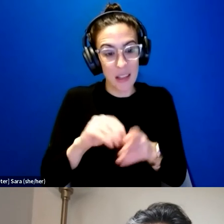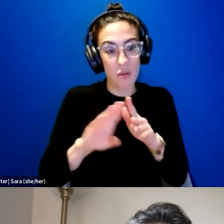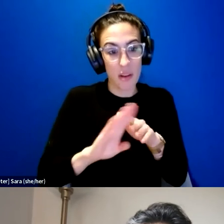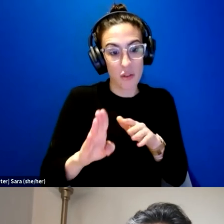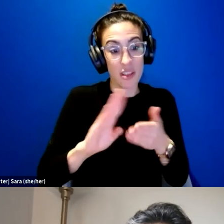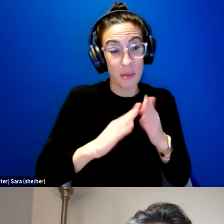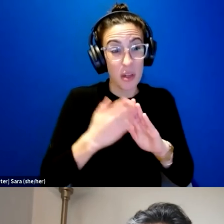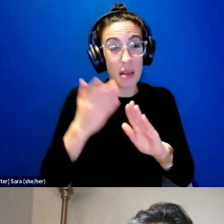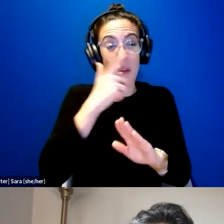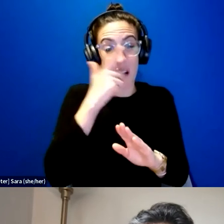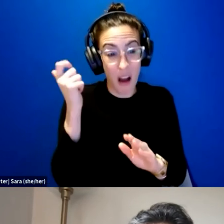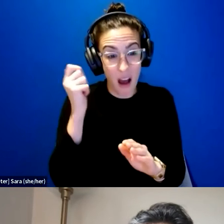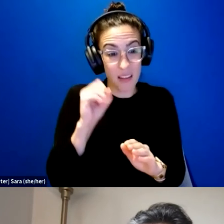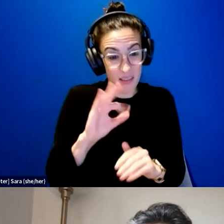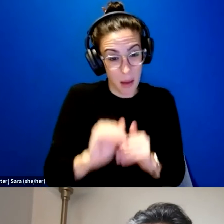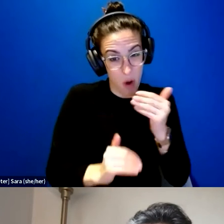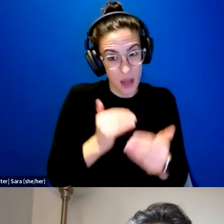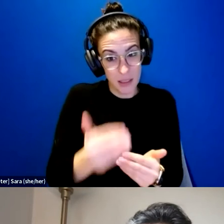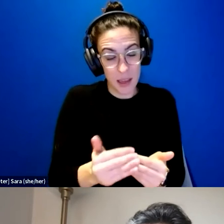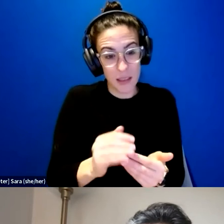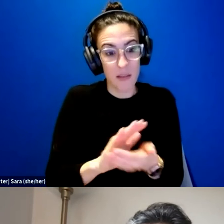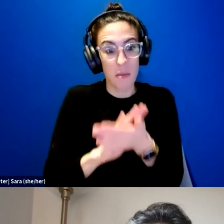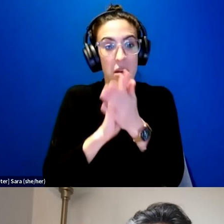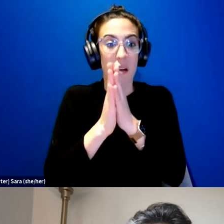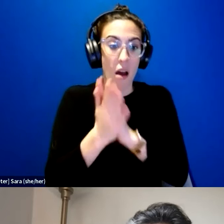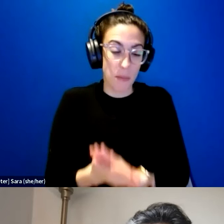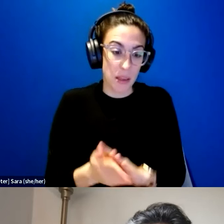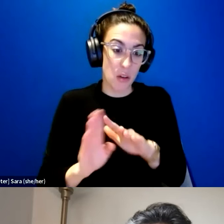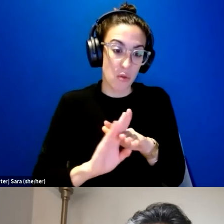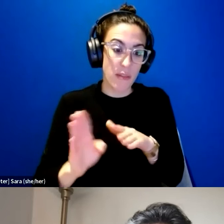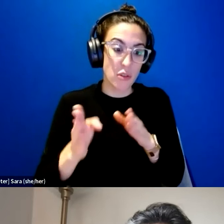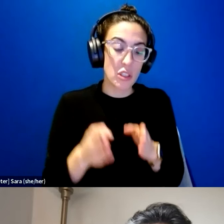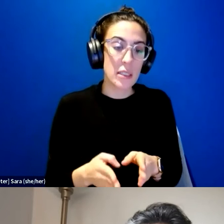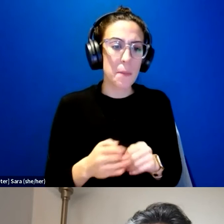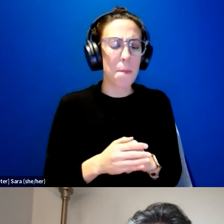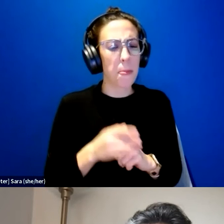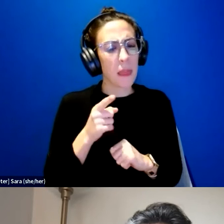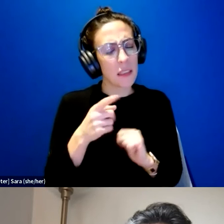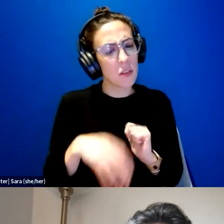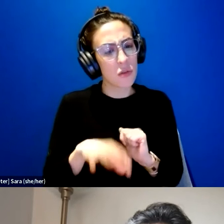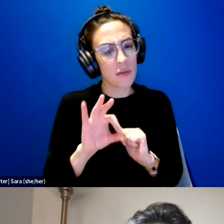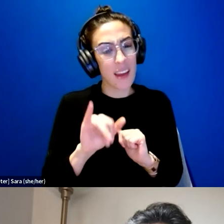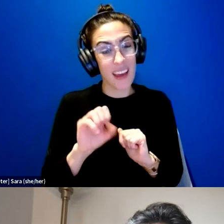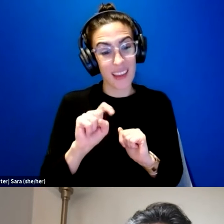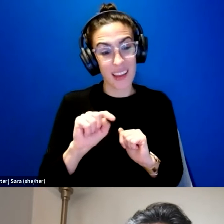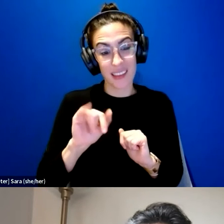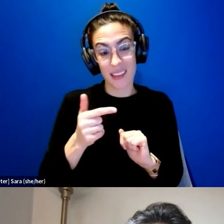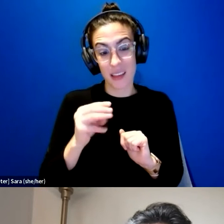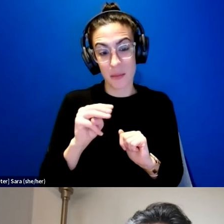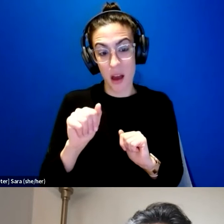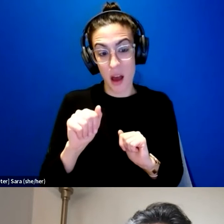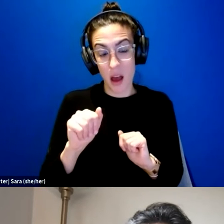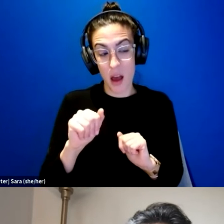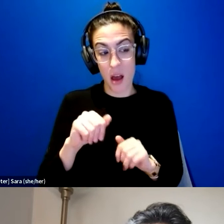whole process of becoming a refugee. Did you find that the stigma was less